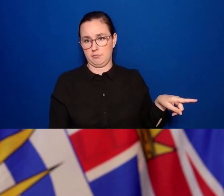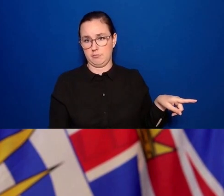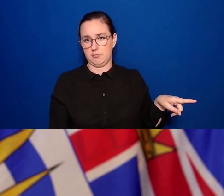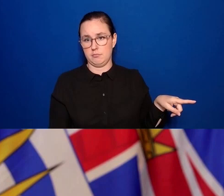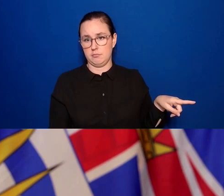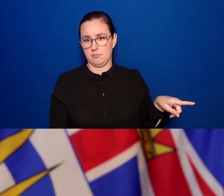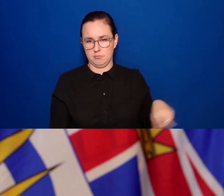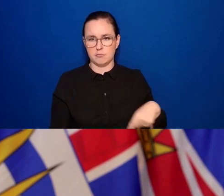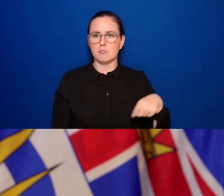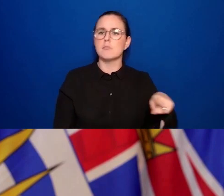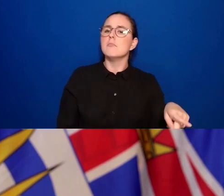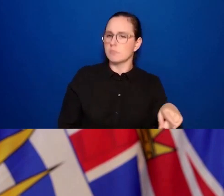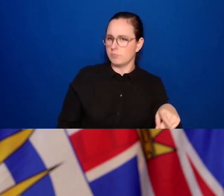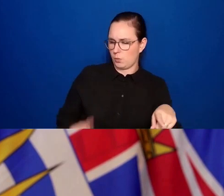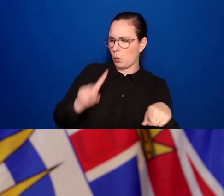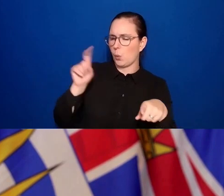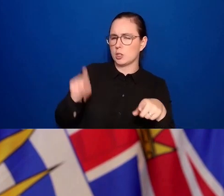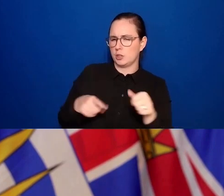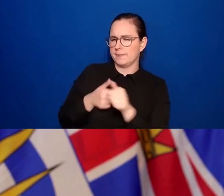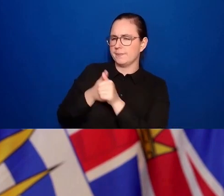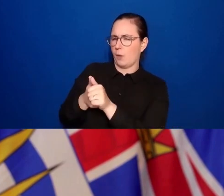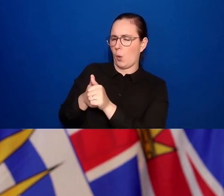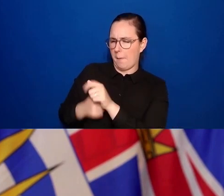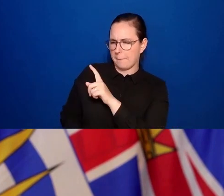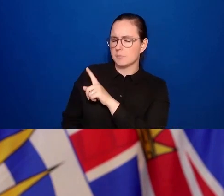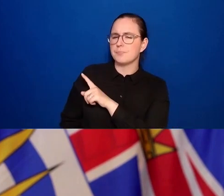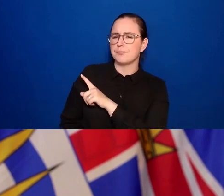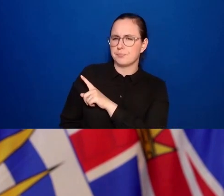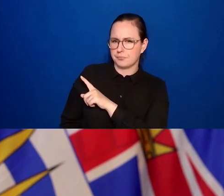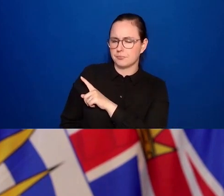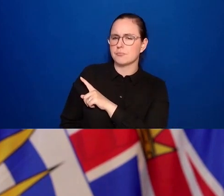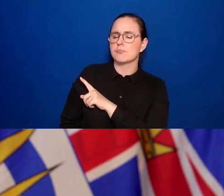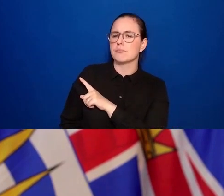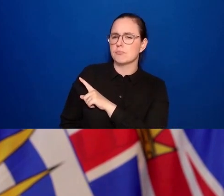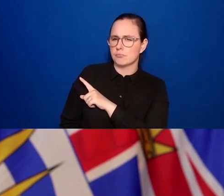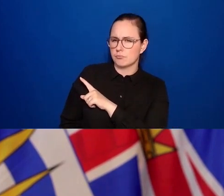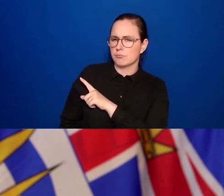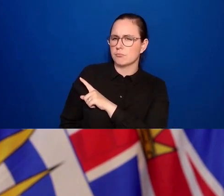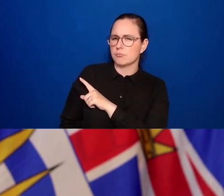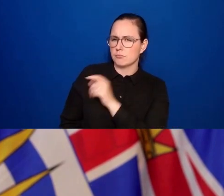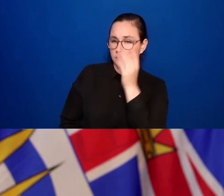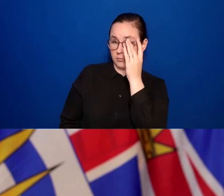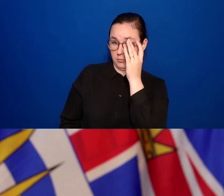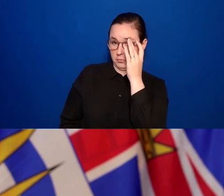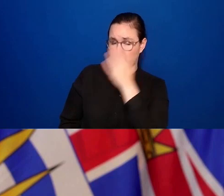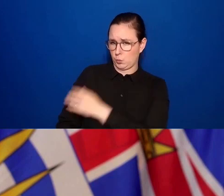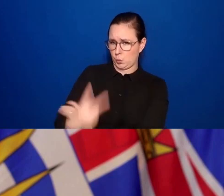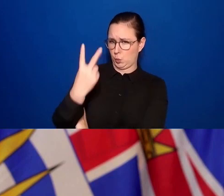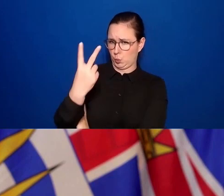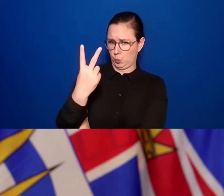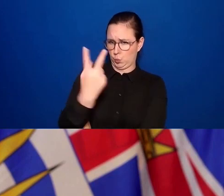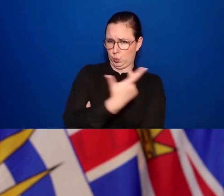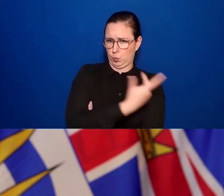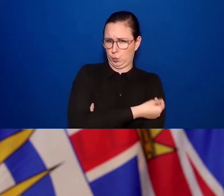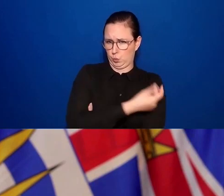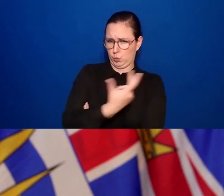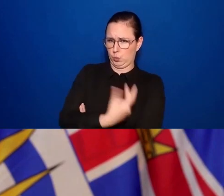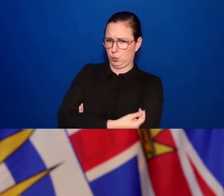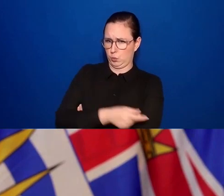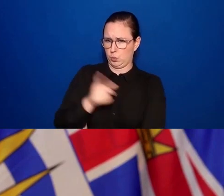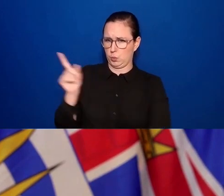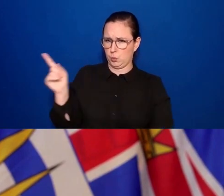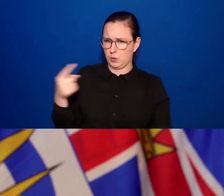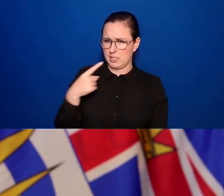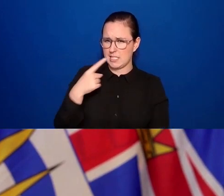Just a quick one about the seven days, for the two doses requiring seven days, when we're generally told that it's 14 days after our second